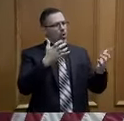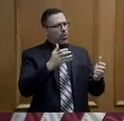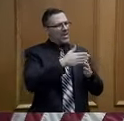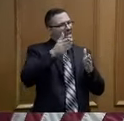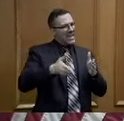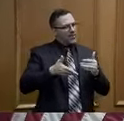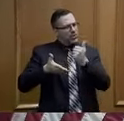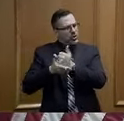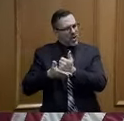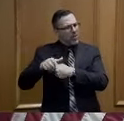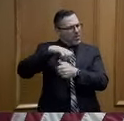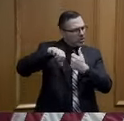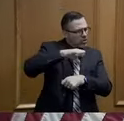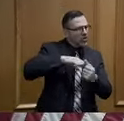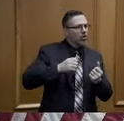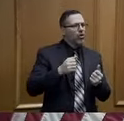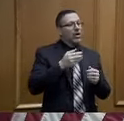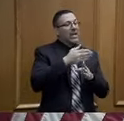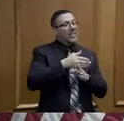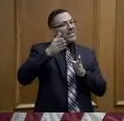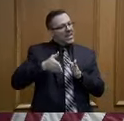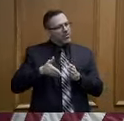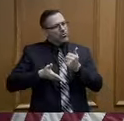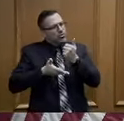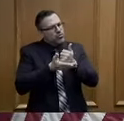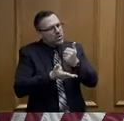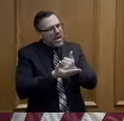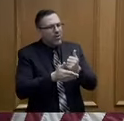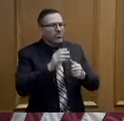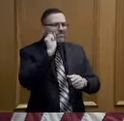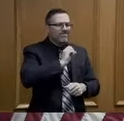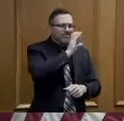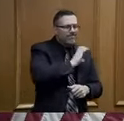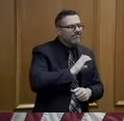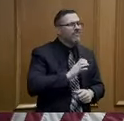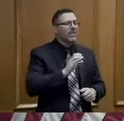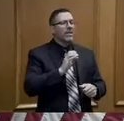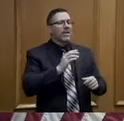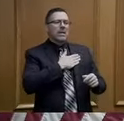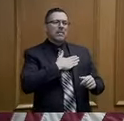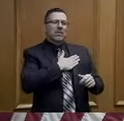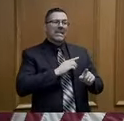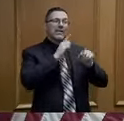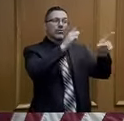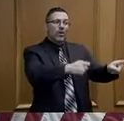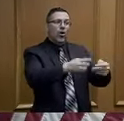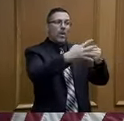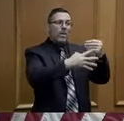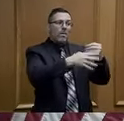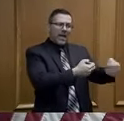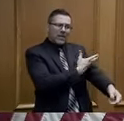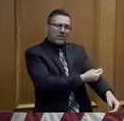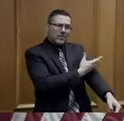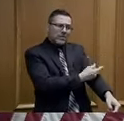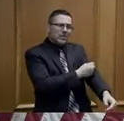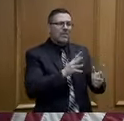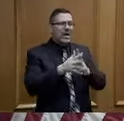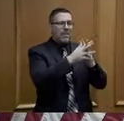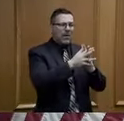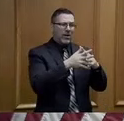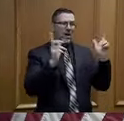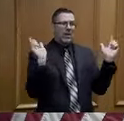their neighbors. We want our neighbors to serve the elderly. We want Tennesseans to go out and give blood because there's a national shortage. We want